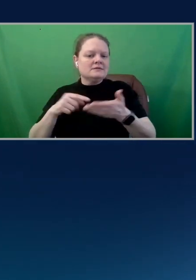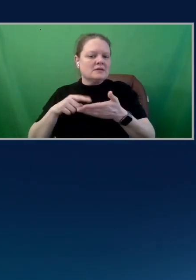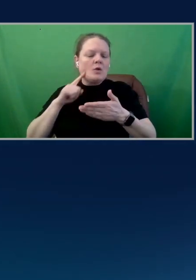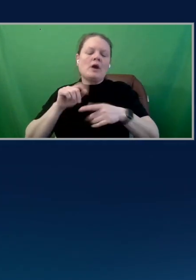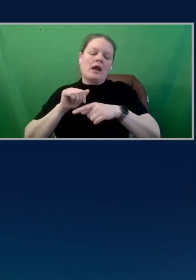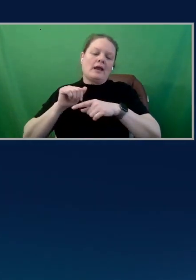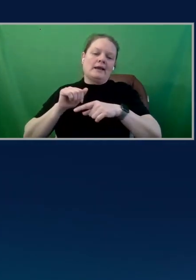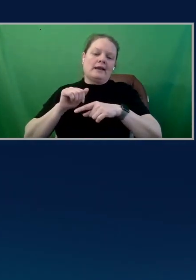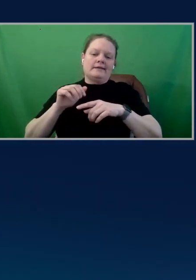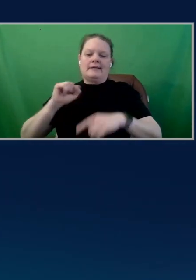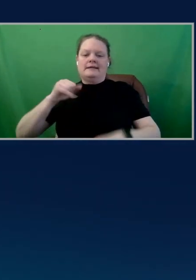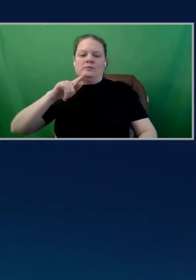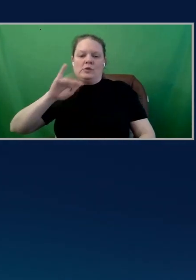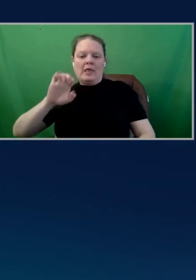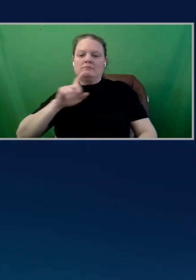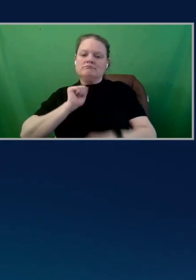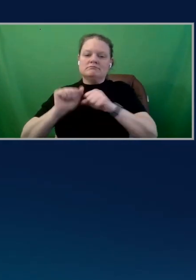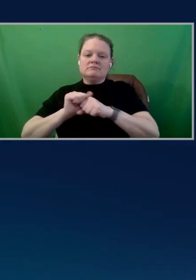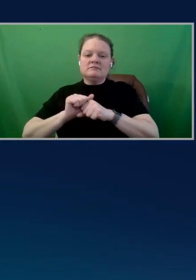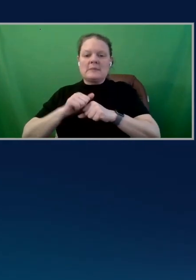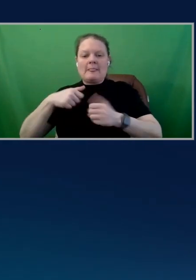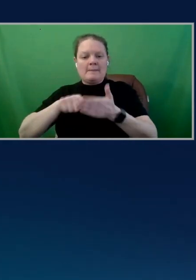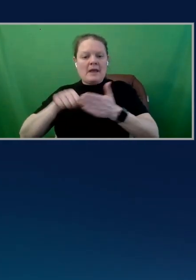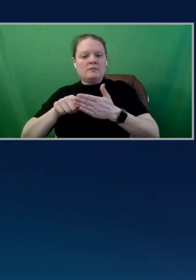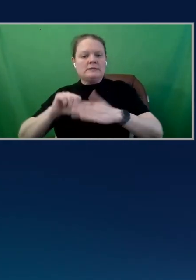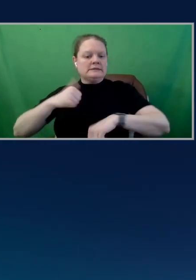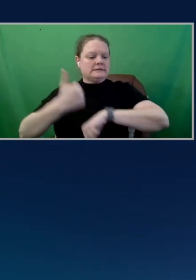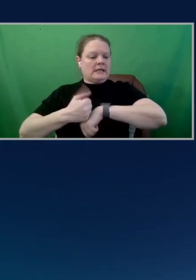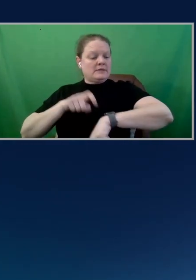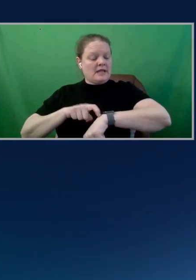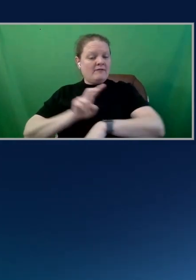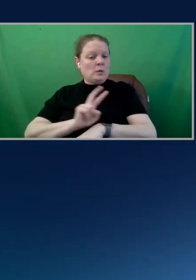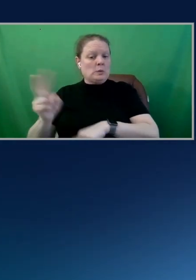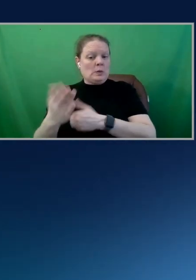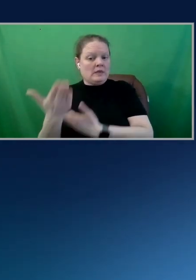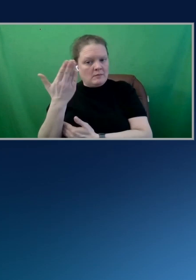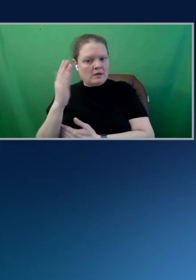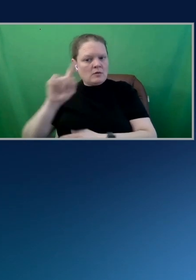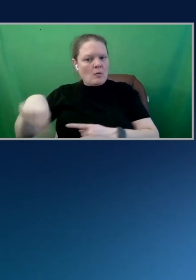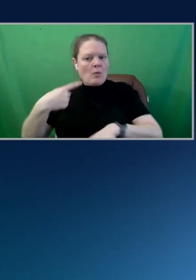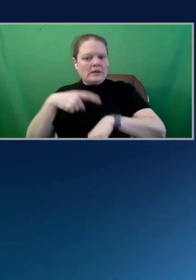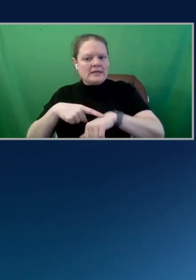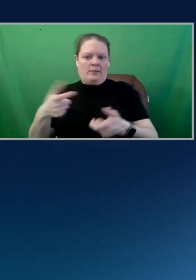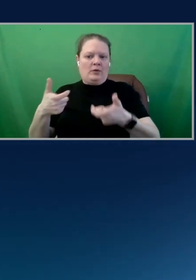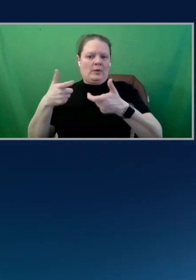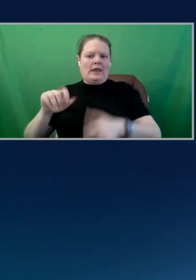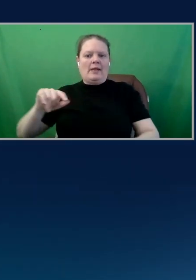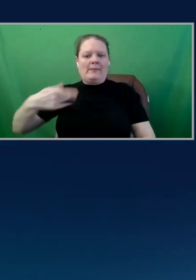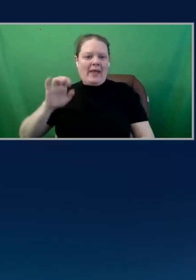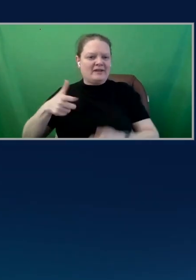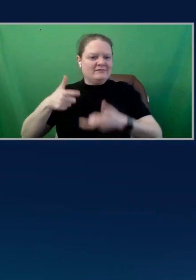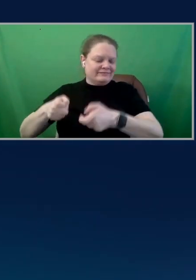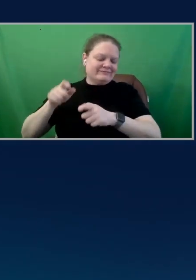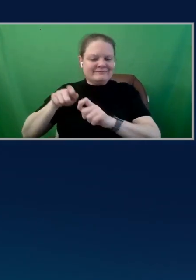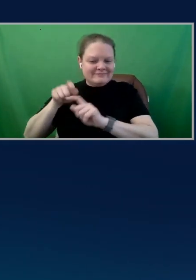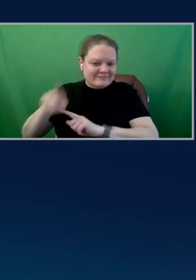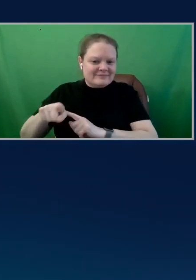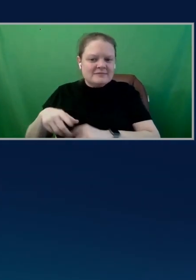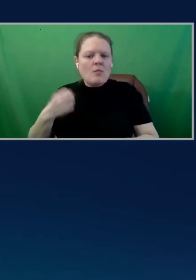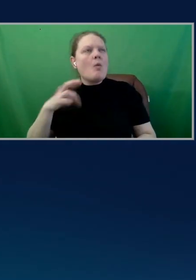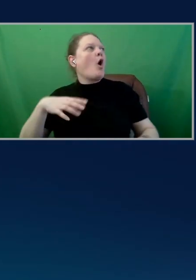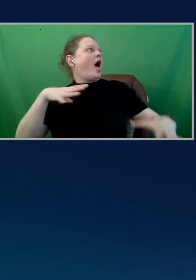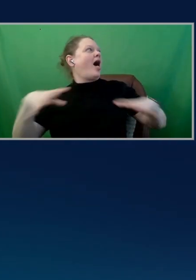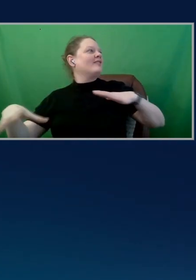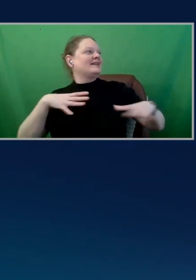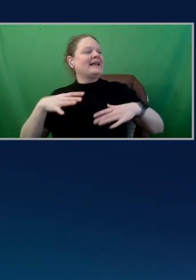now. So set the clock to 2 a.m. because that's the only time you'll get paged, right? Yeah. Or on a holiday, like Thanksgiving.